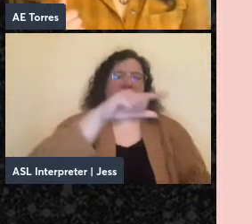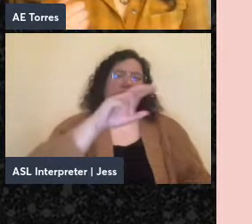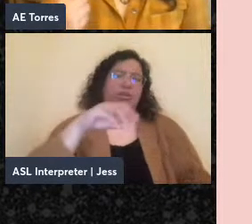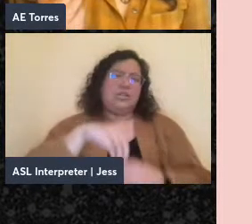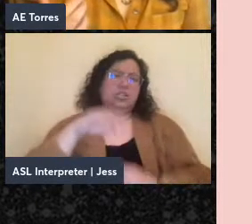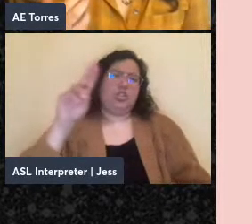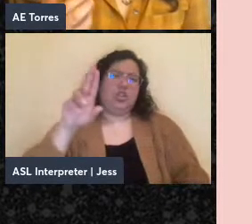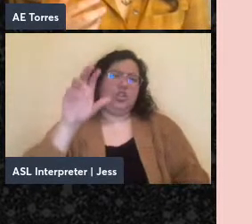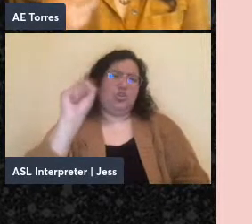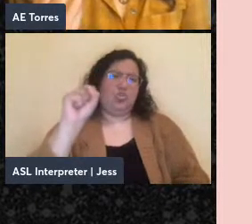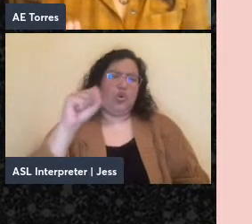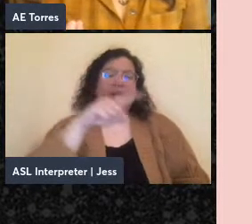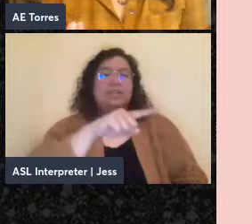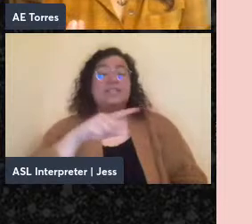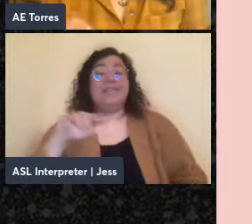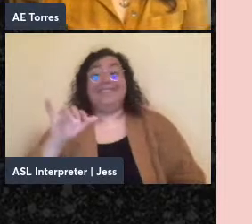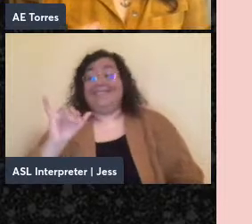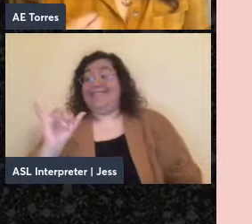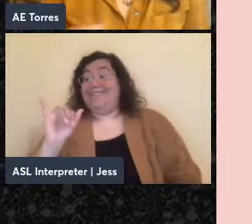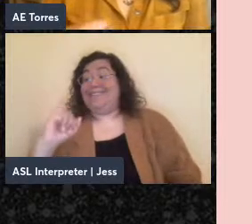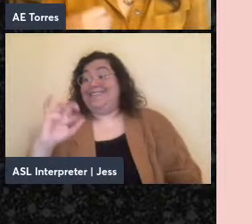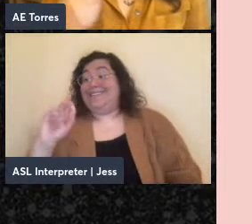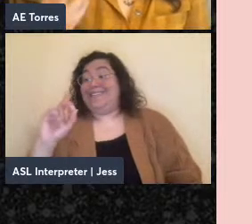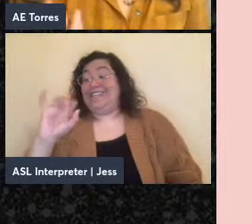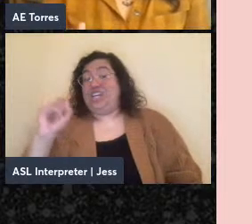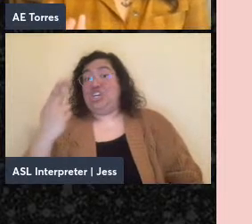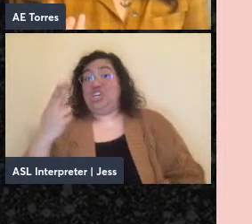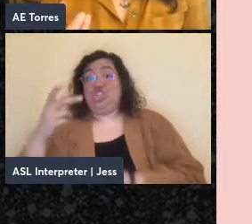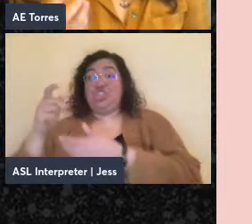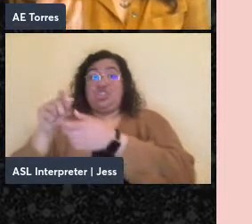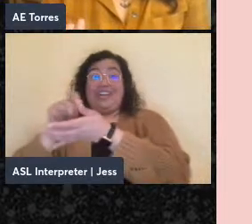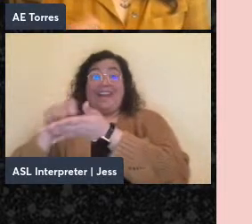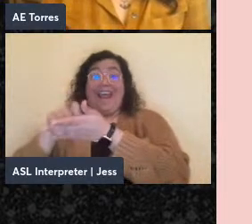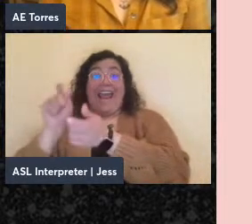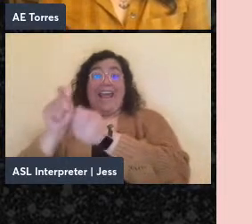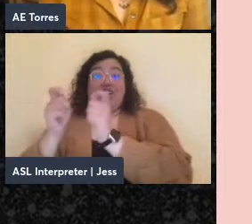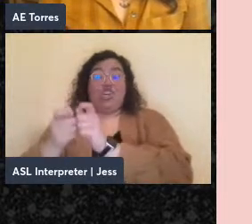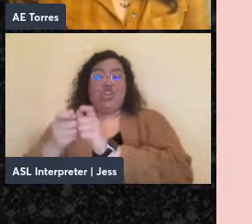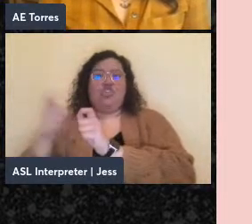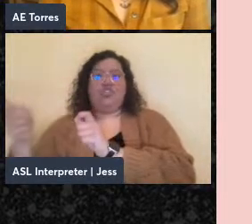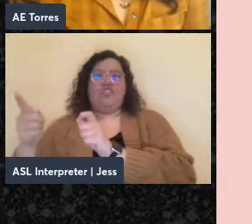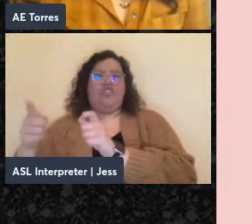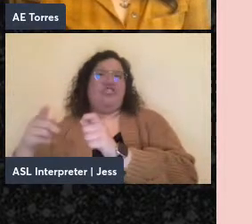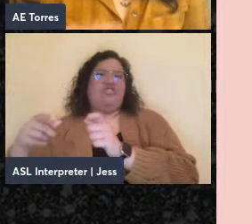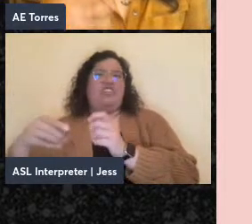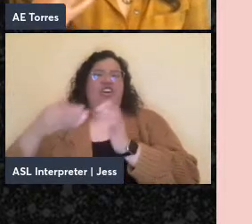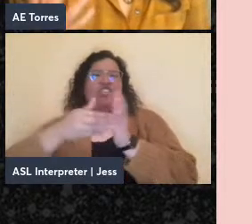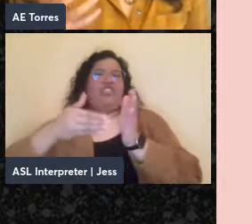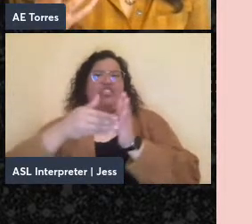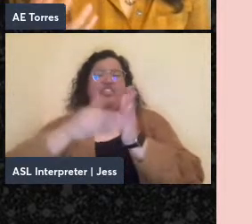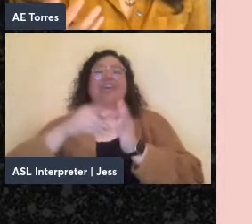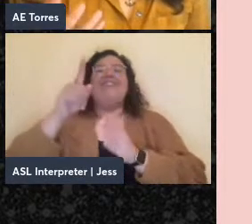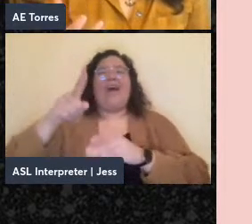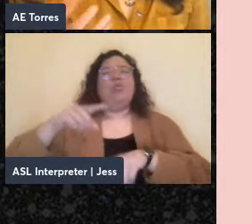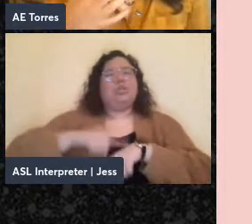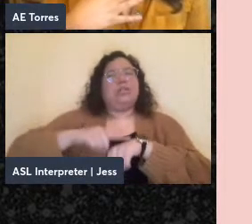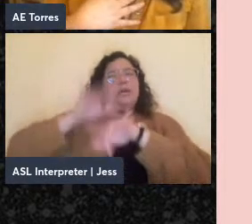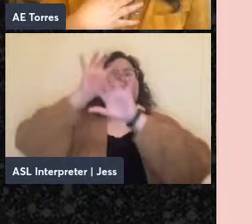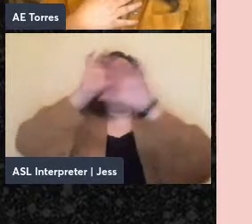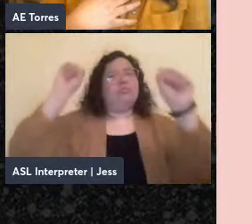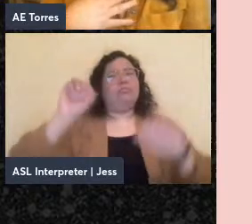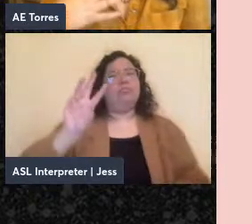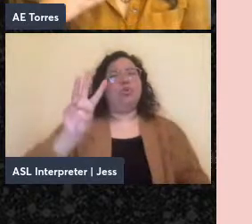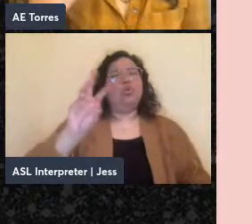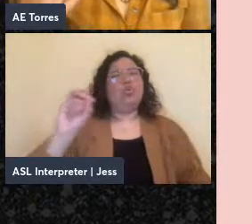of Yiddish editors for sedition for opposing militarism under Woodrow Wilson. This was one key free